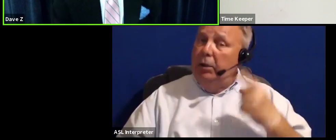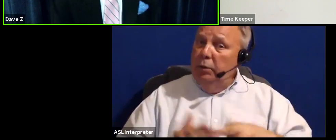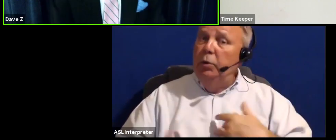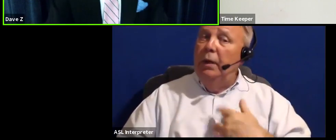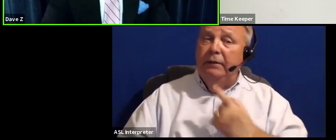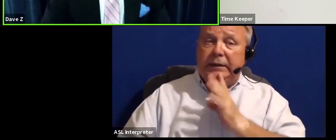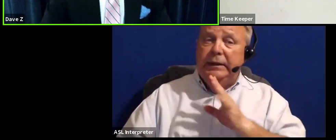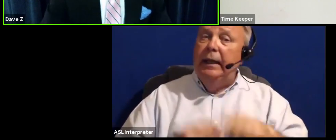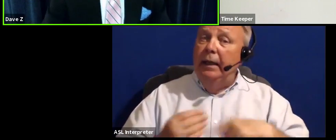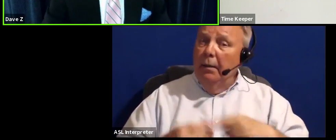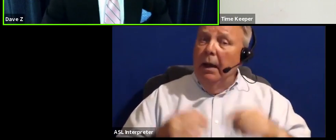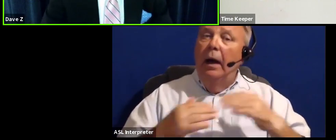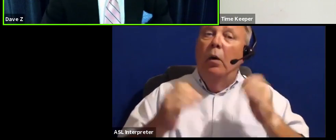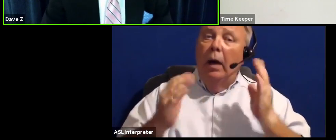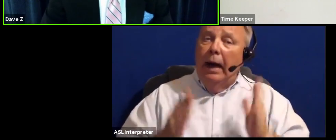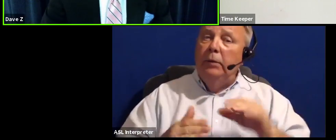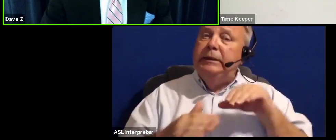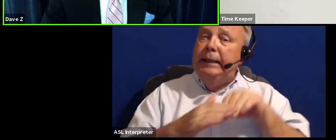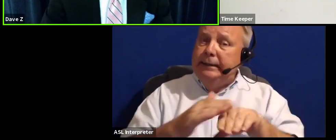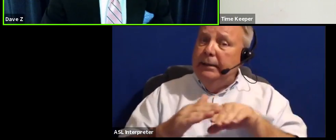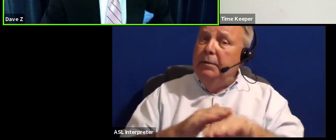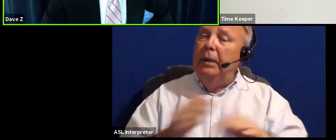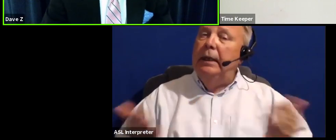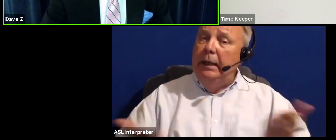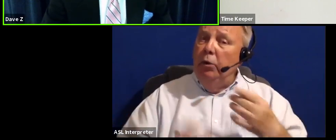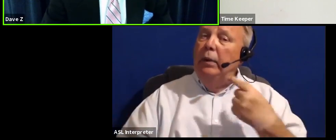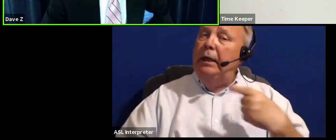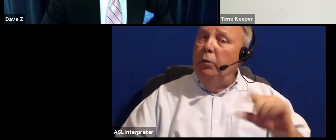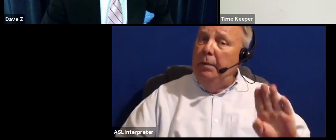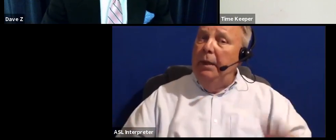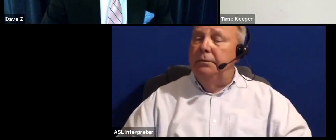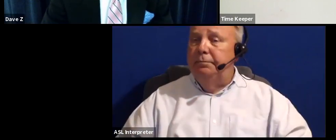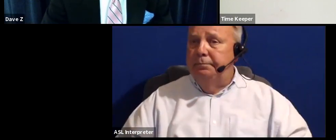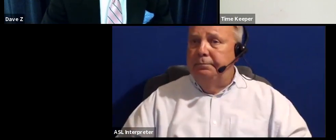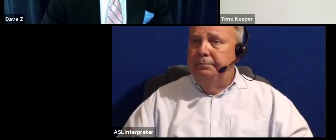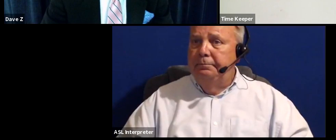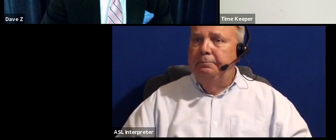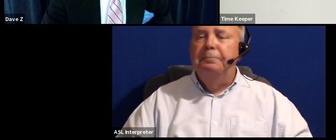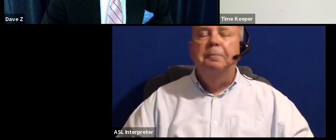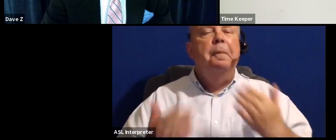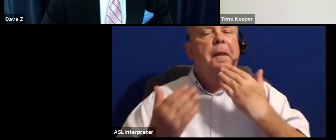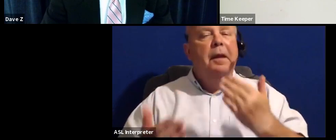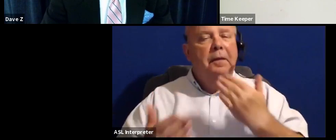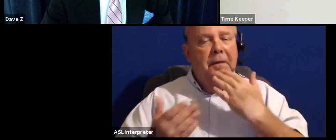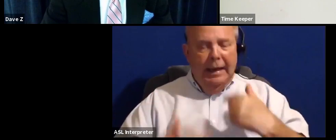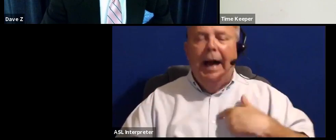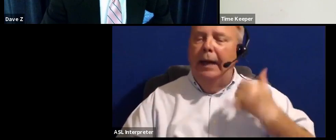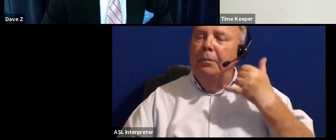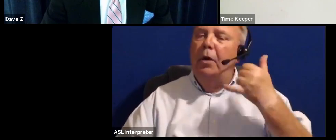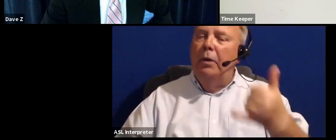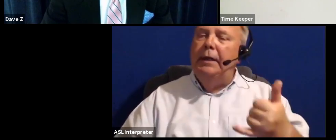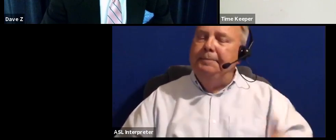say about housing accessibility here in Greenbelt. Thank you. am calling in.